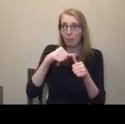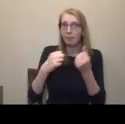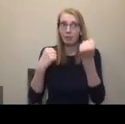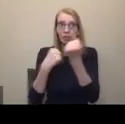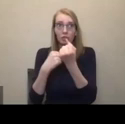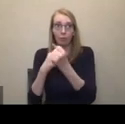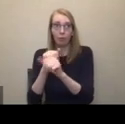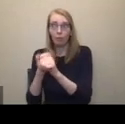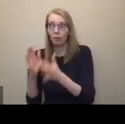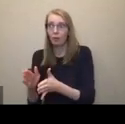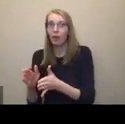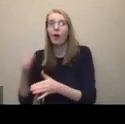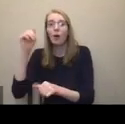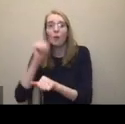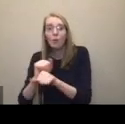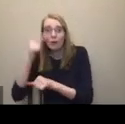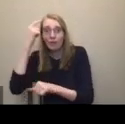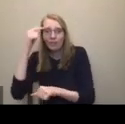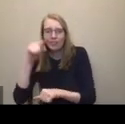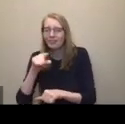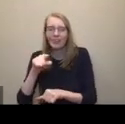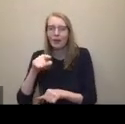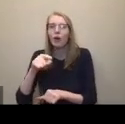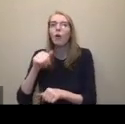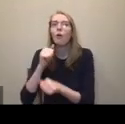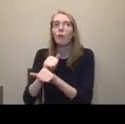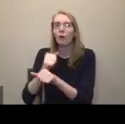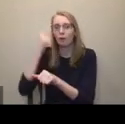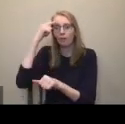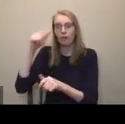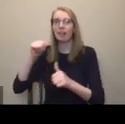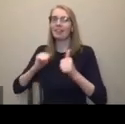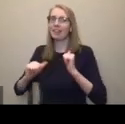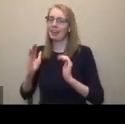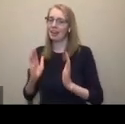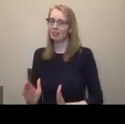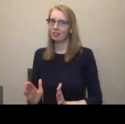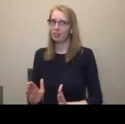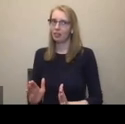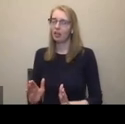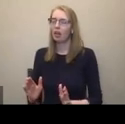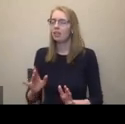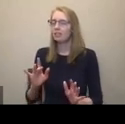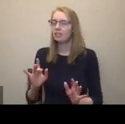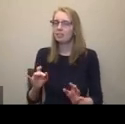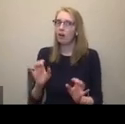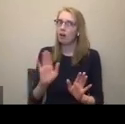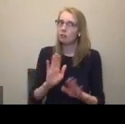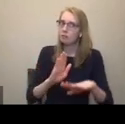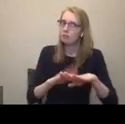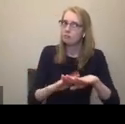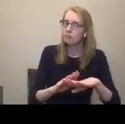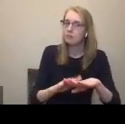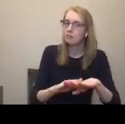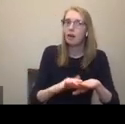humiliating to ask the personal care attendant person to speak for the disabled artist. So please don't ever do